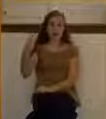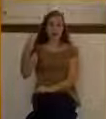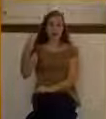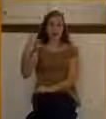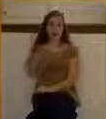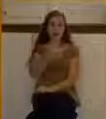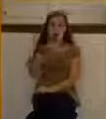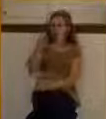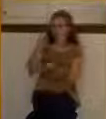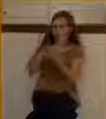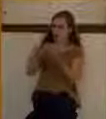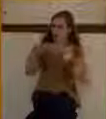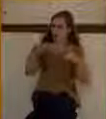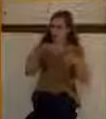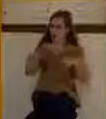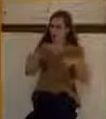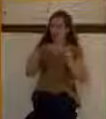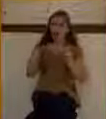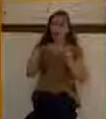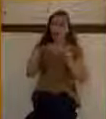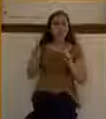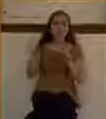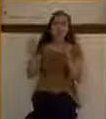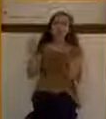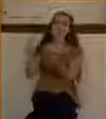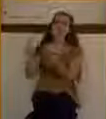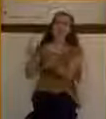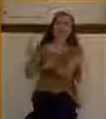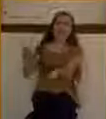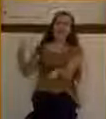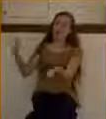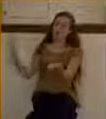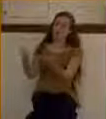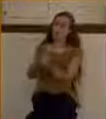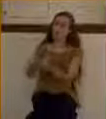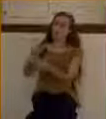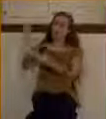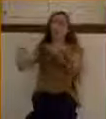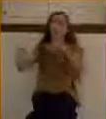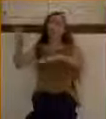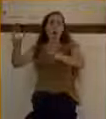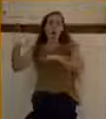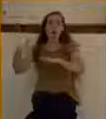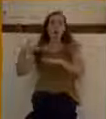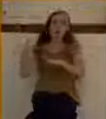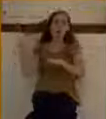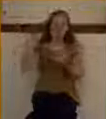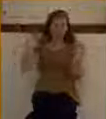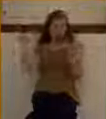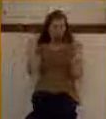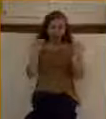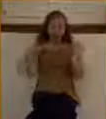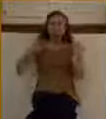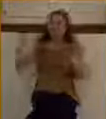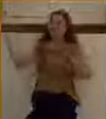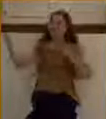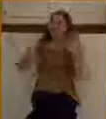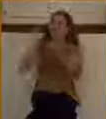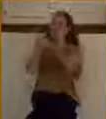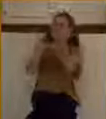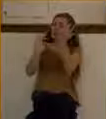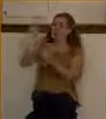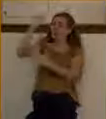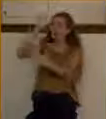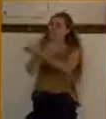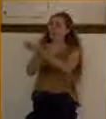opportunity and he took full advantage of it. He began to shout at the top of his lungs, Jesus, son of David, have mercy